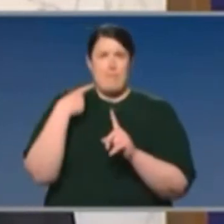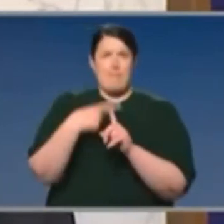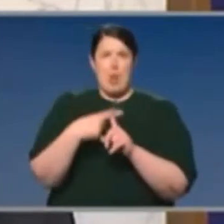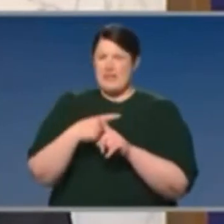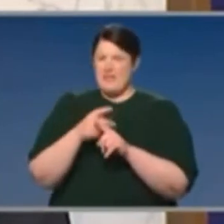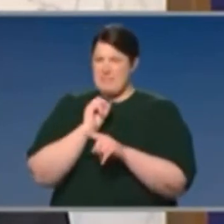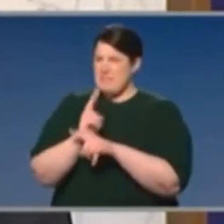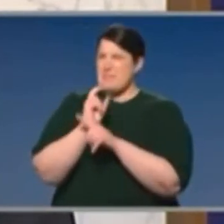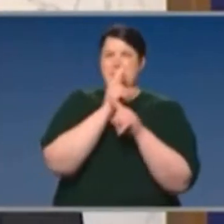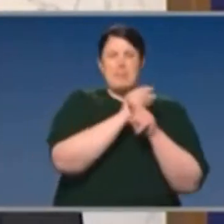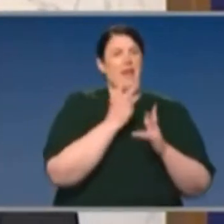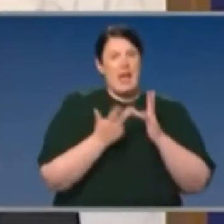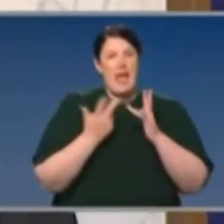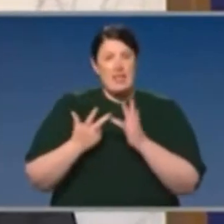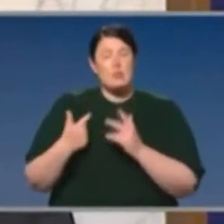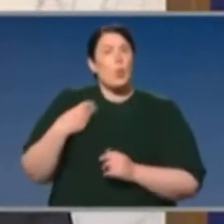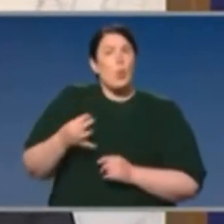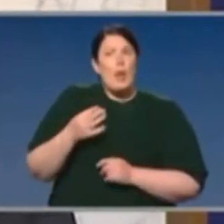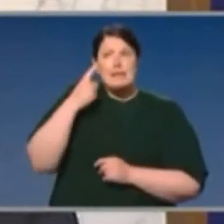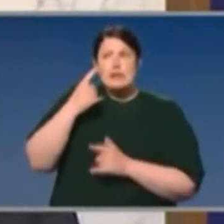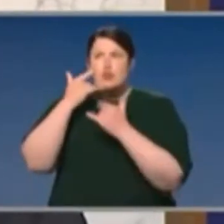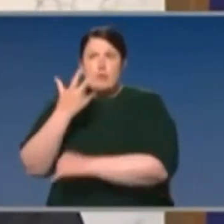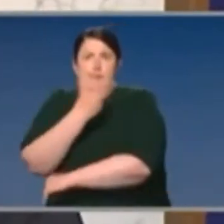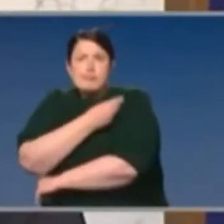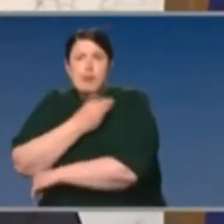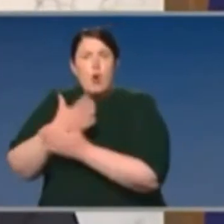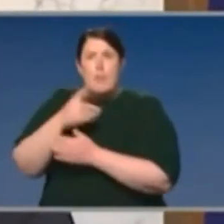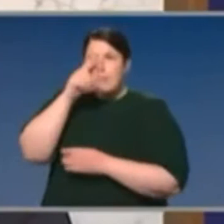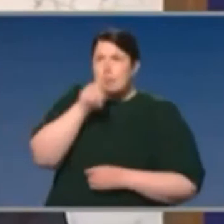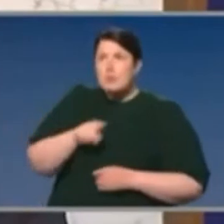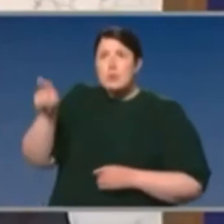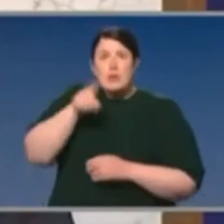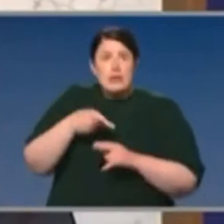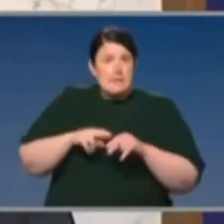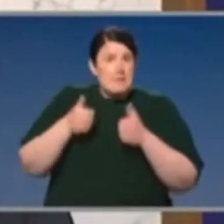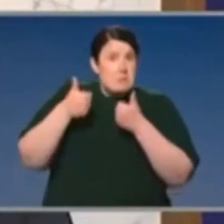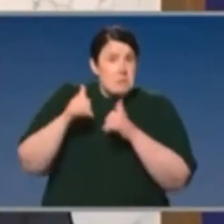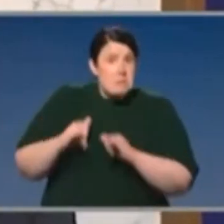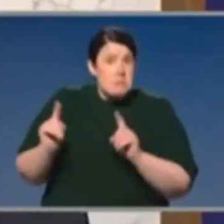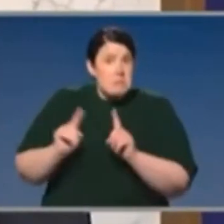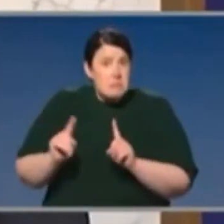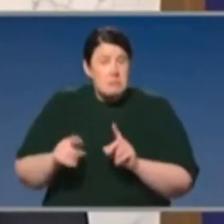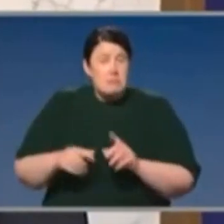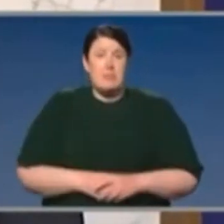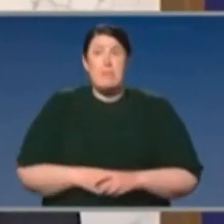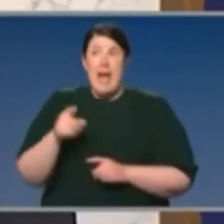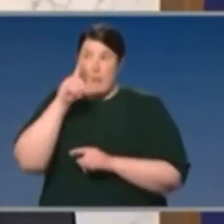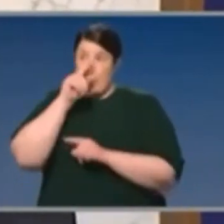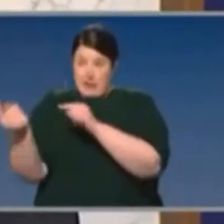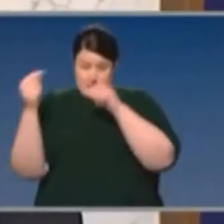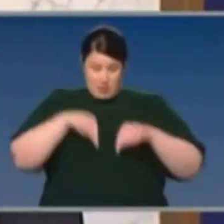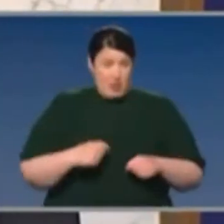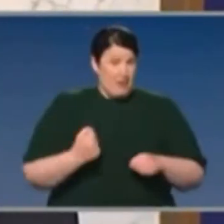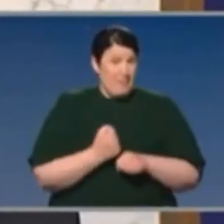We're still waiting for the phase three trials, but this gives us very quick access to an onshore production. And the